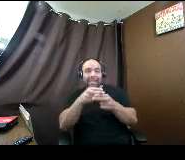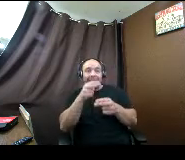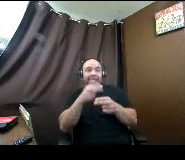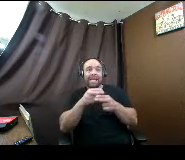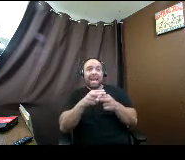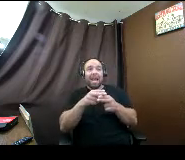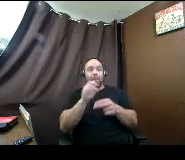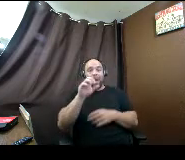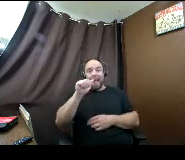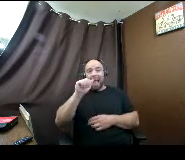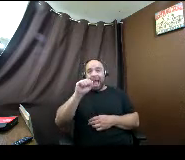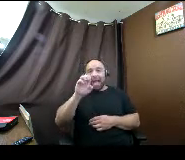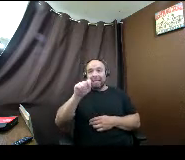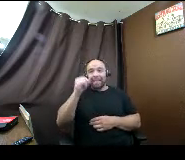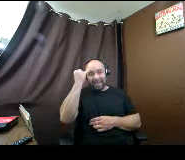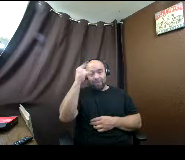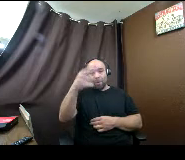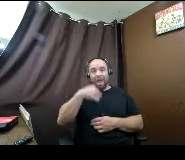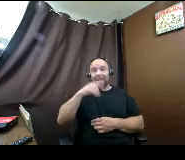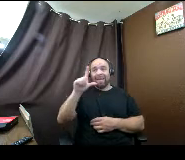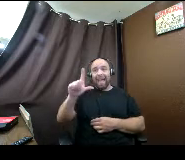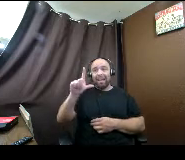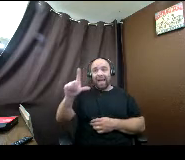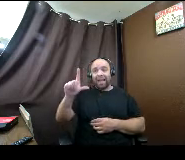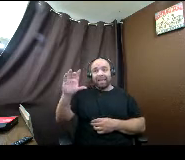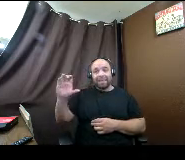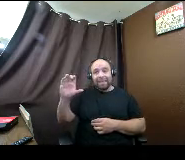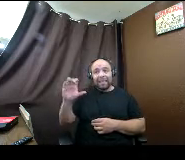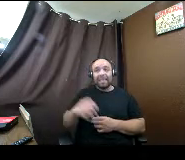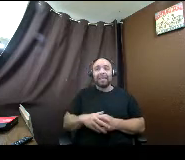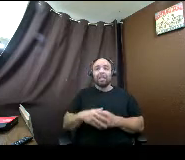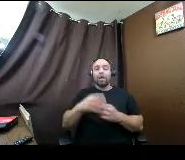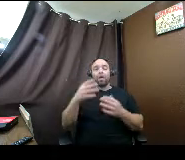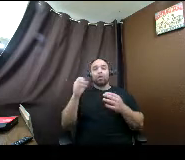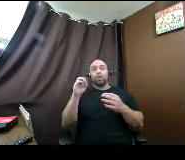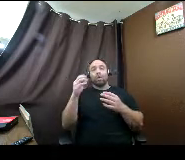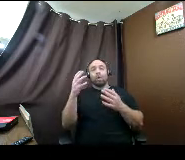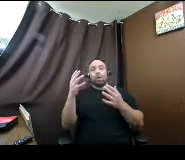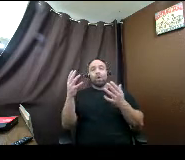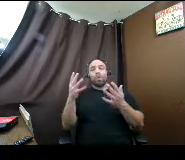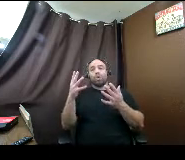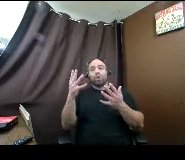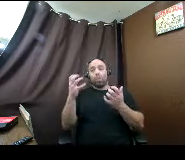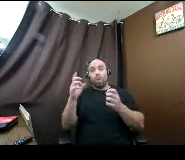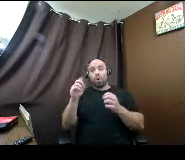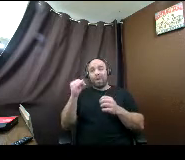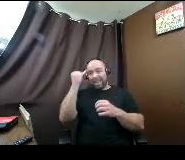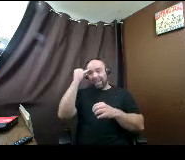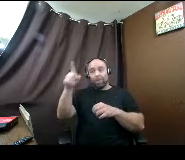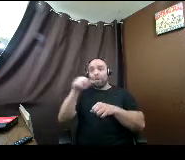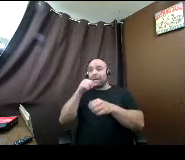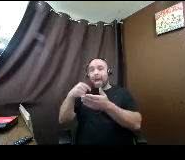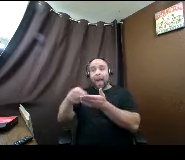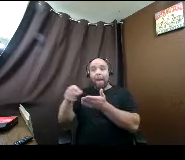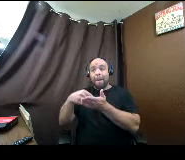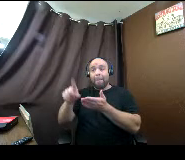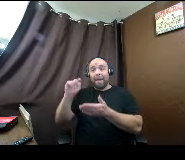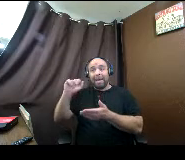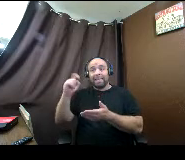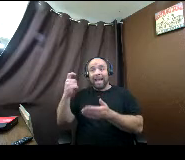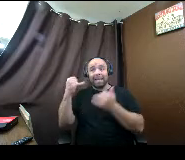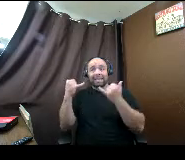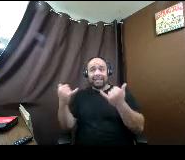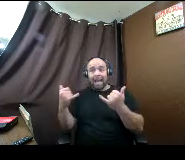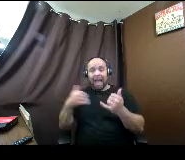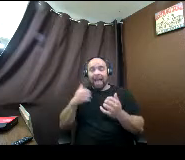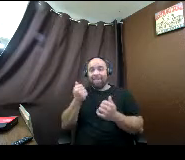have like an LLC. So what you're going to want to do is. If you're not paying those taxes right now. it's in the account. You have a couple options. You